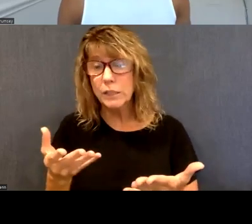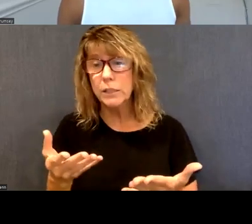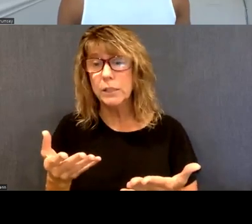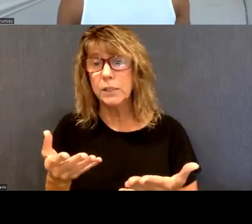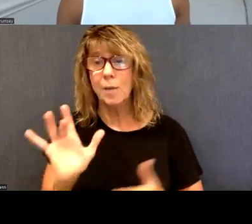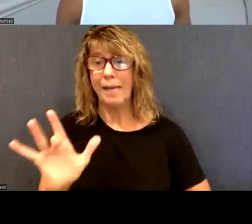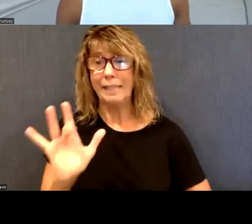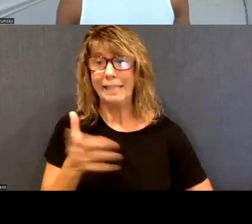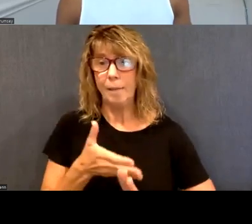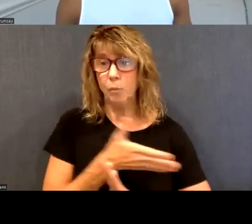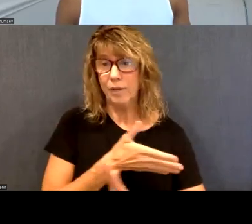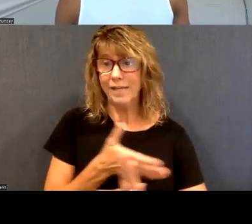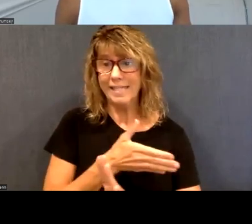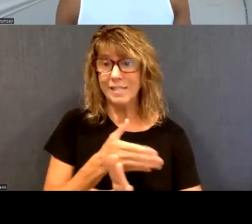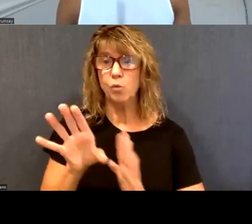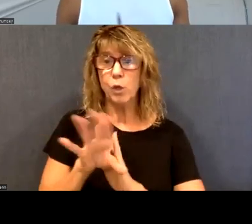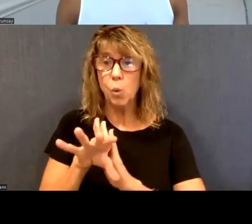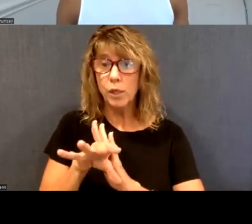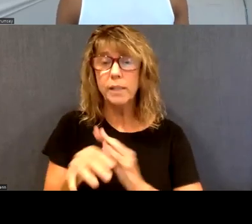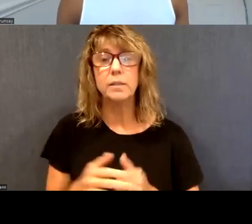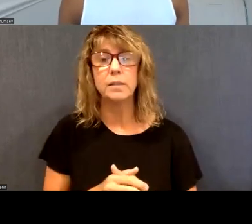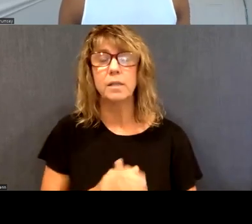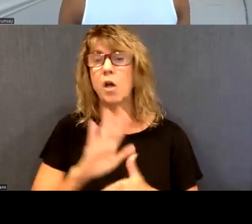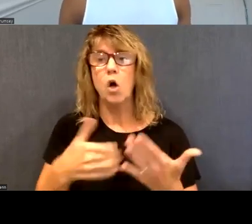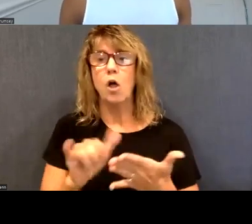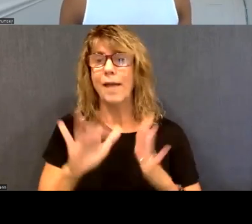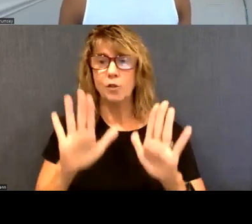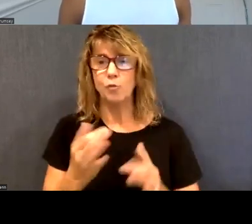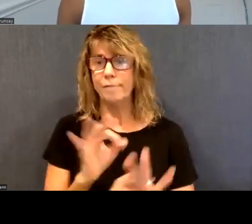on previous recordings, so all that's great.